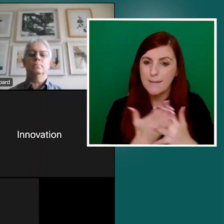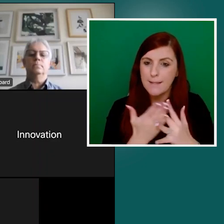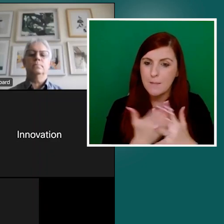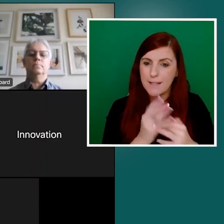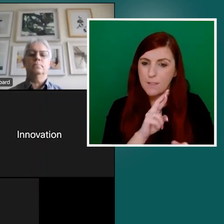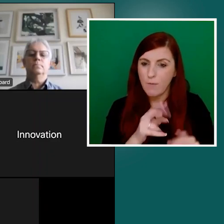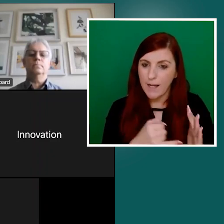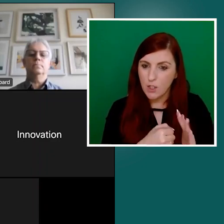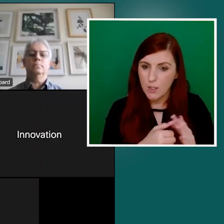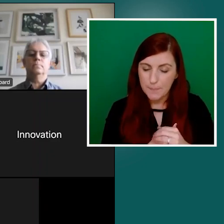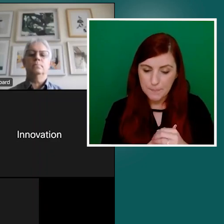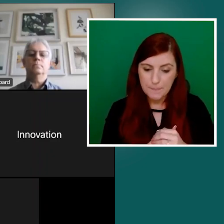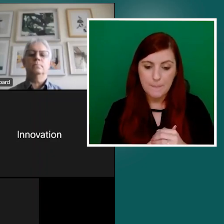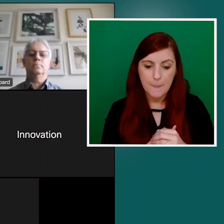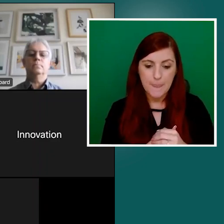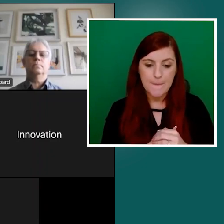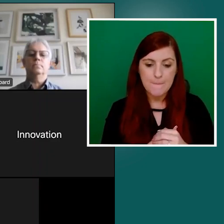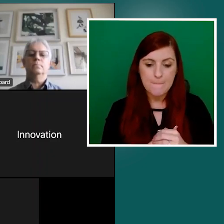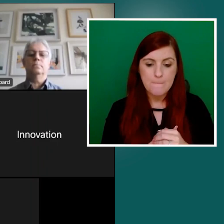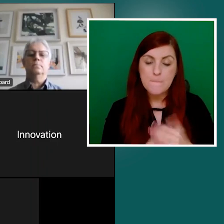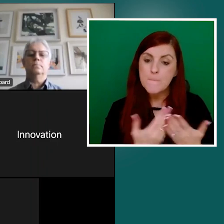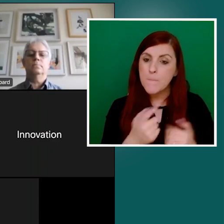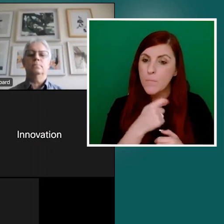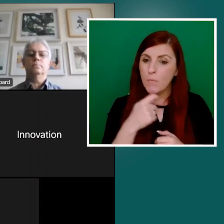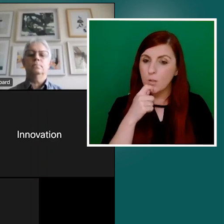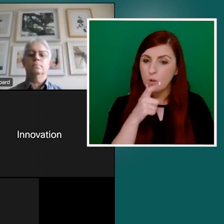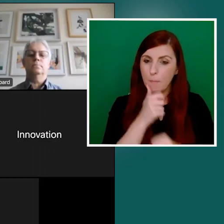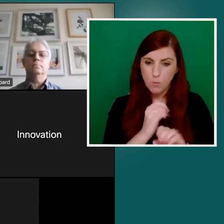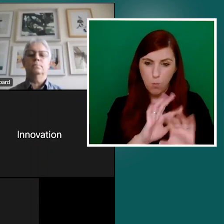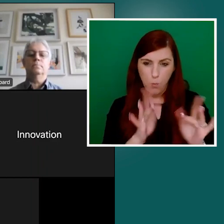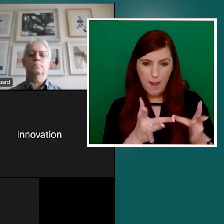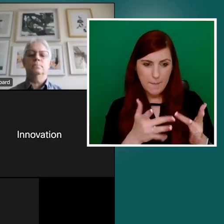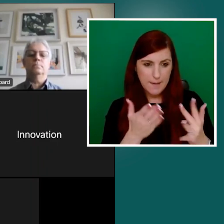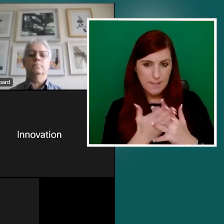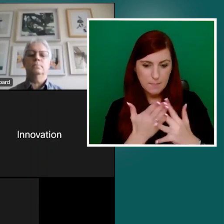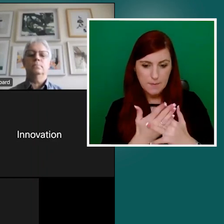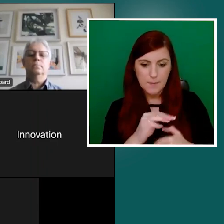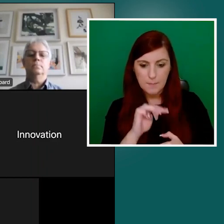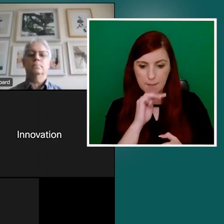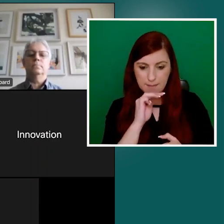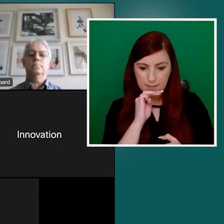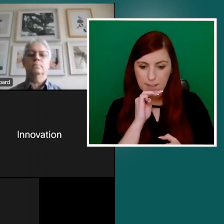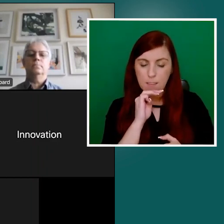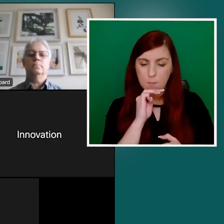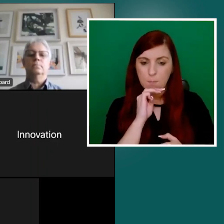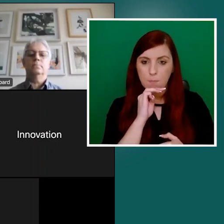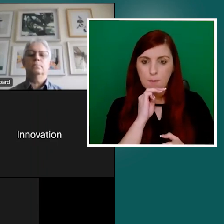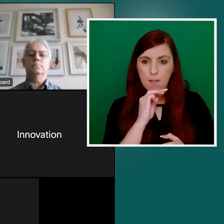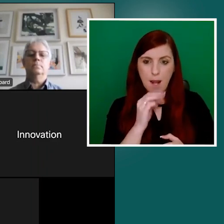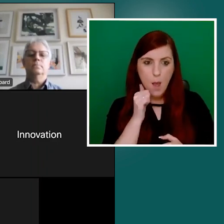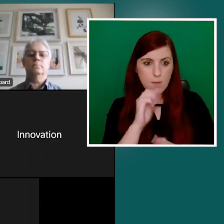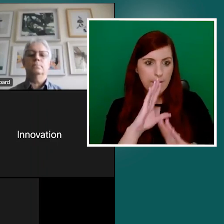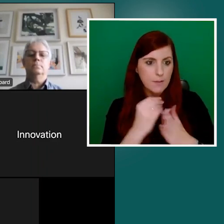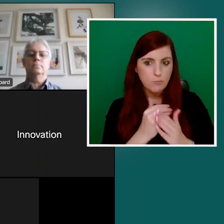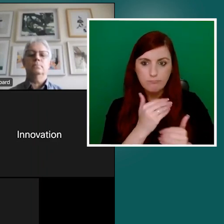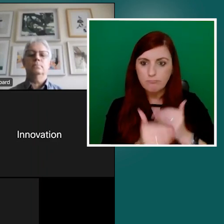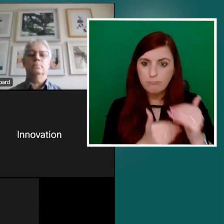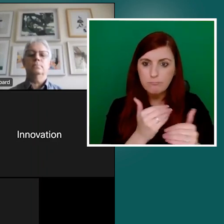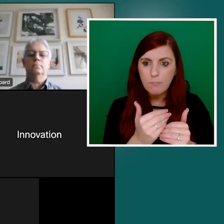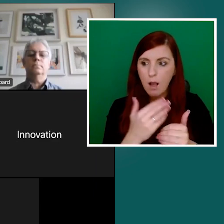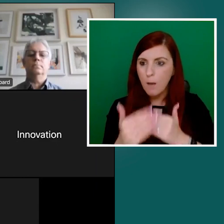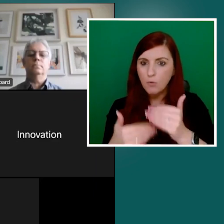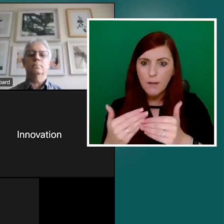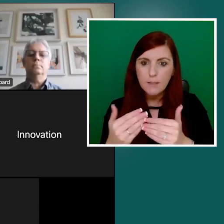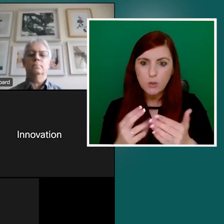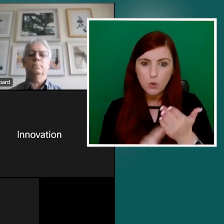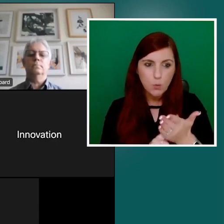What I would say about Web Accessibility is that it allows everybody to perceive, operate, and understand all sorts of